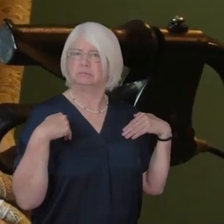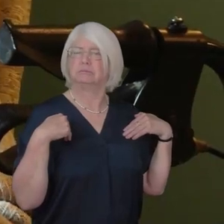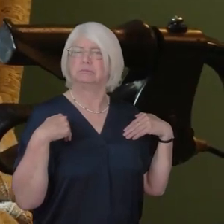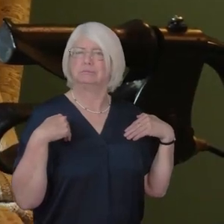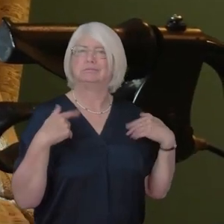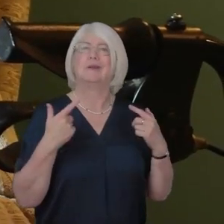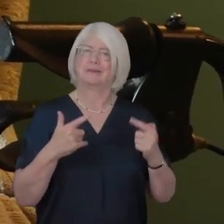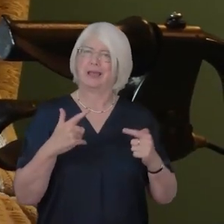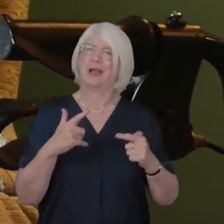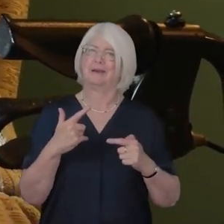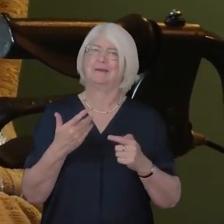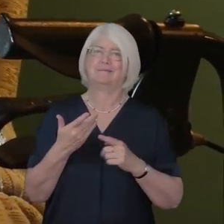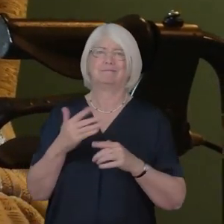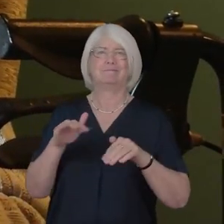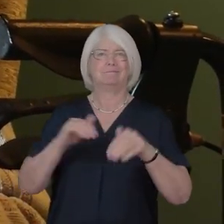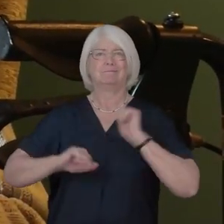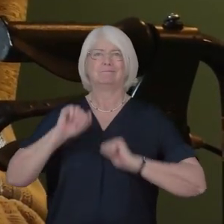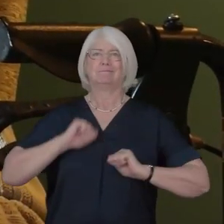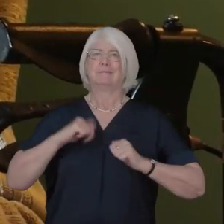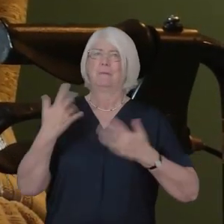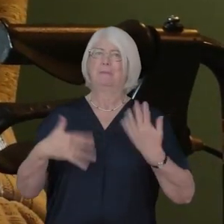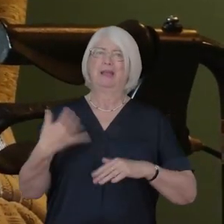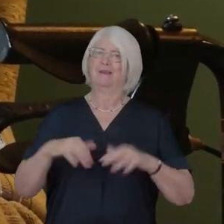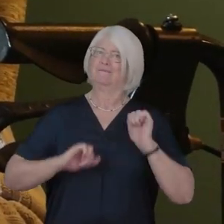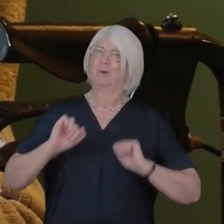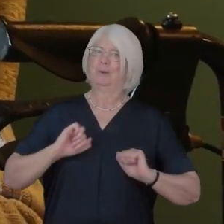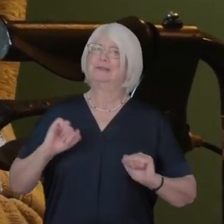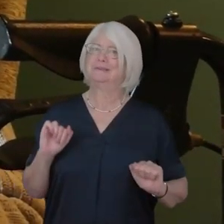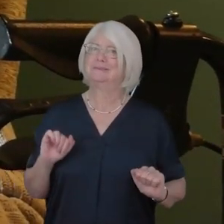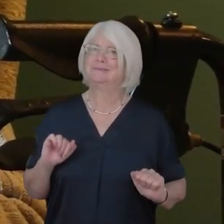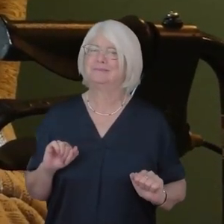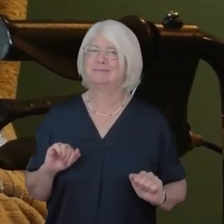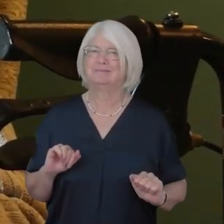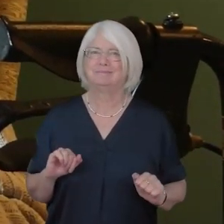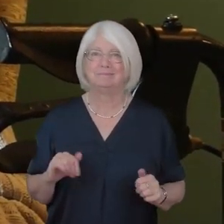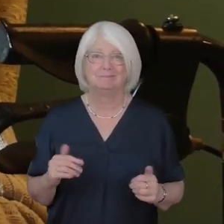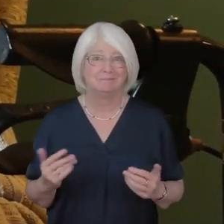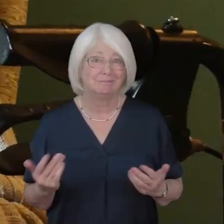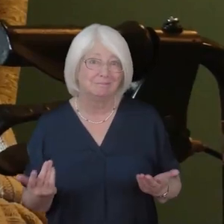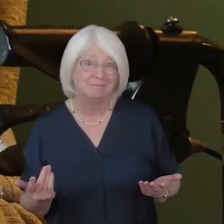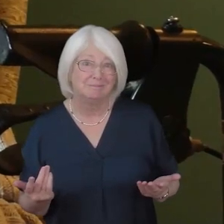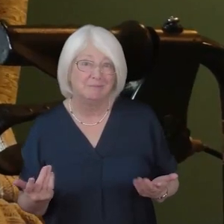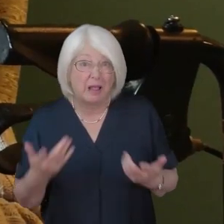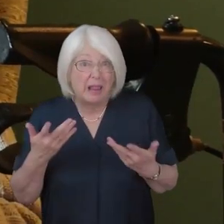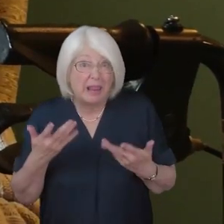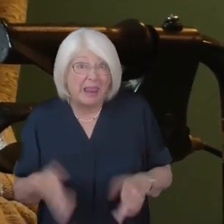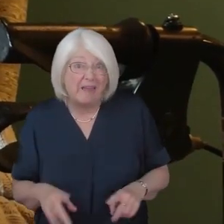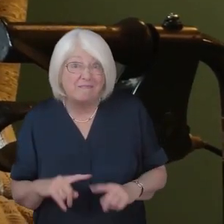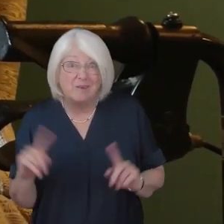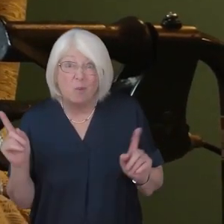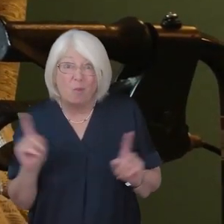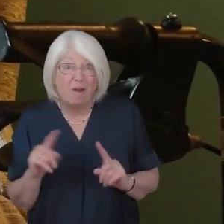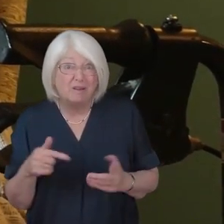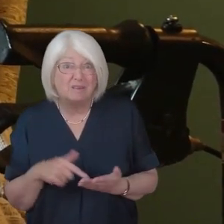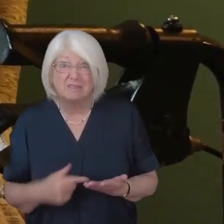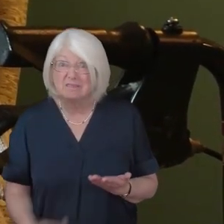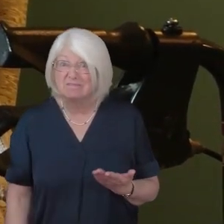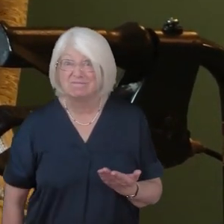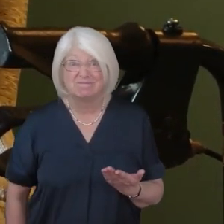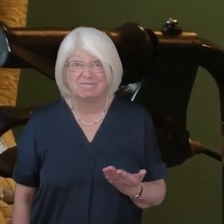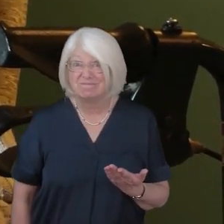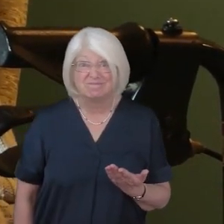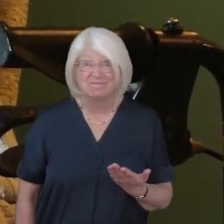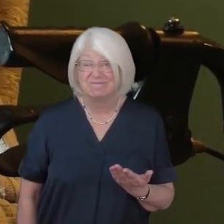will pass you by But what will you have left to remember And oh,